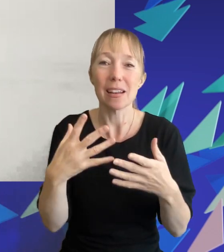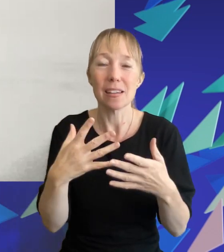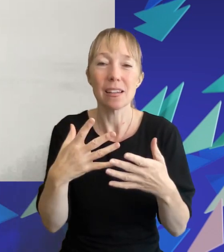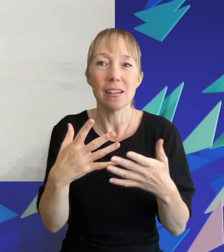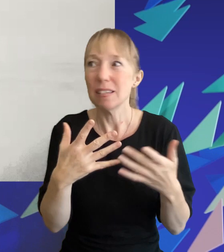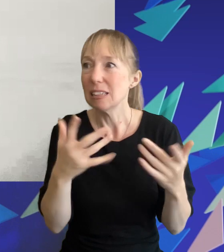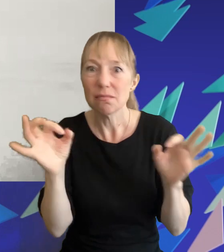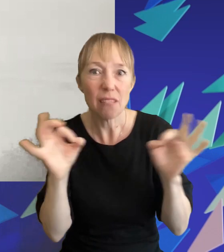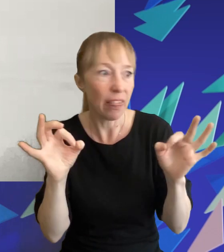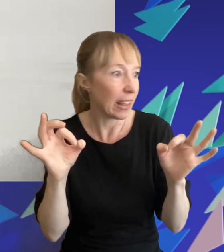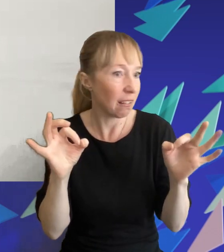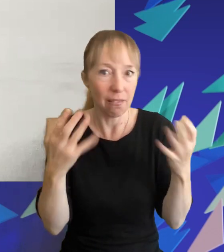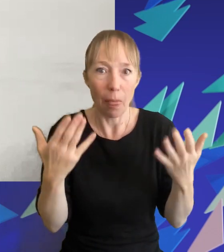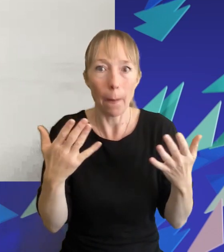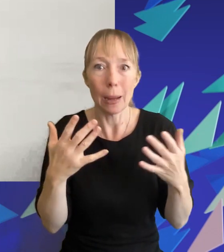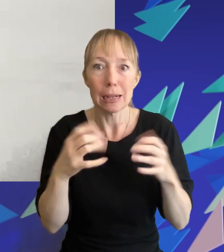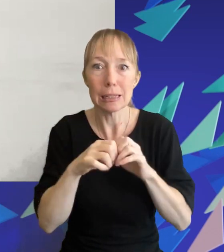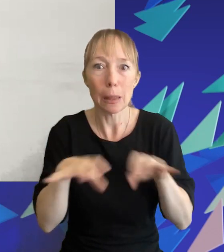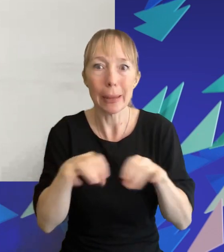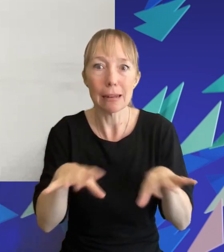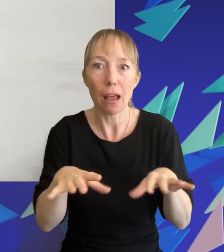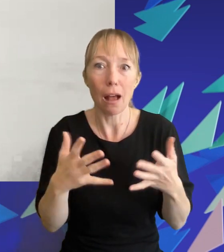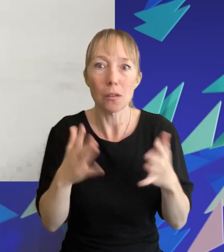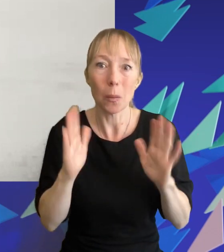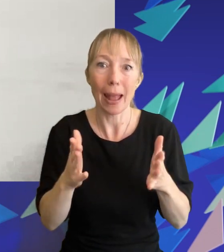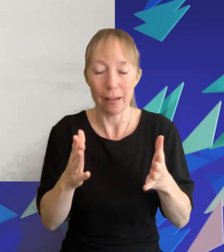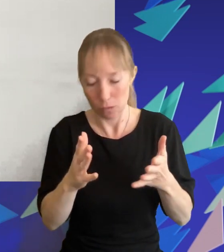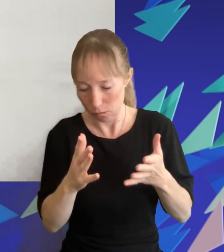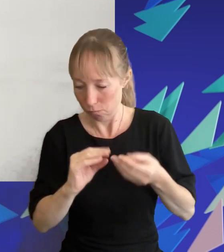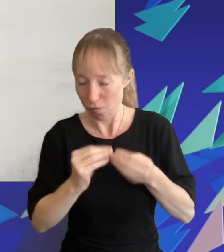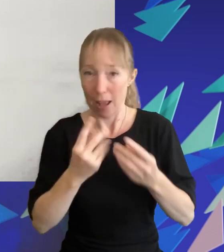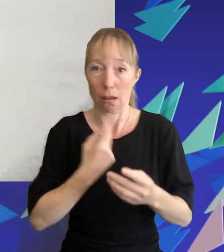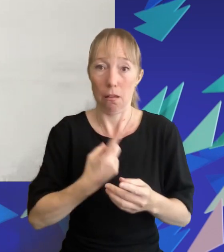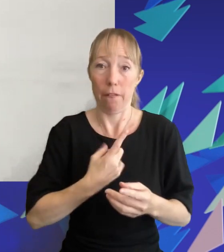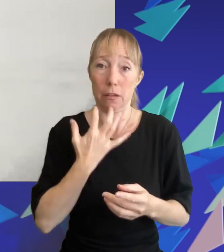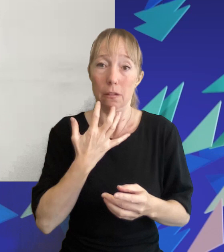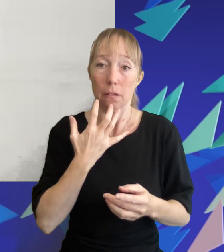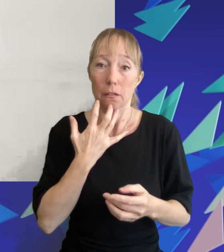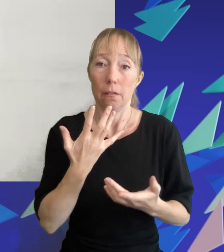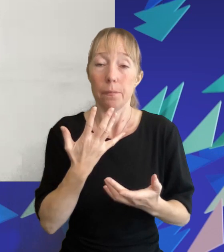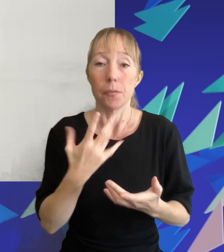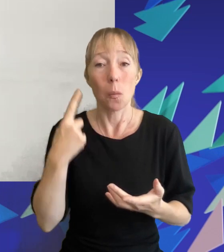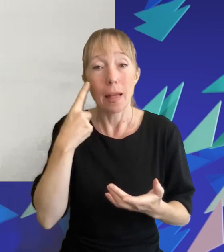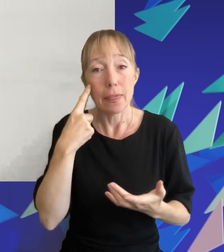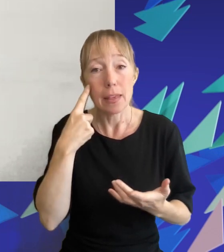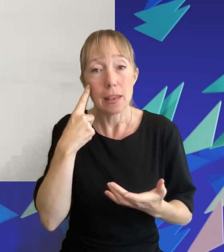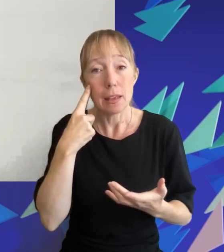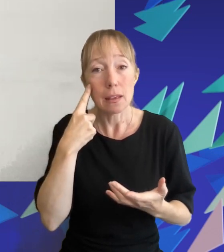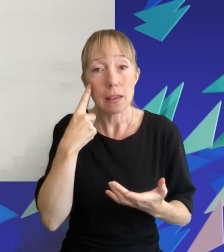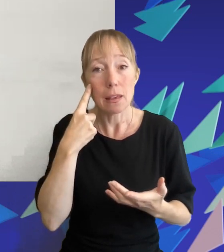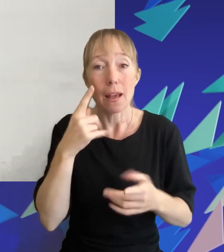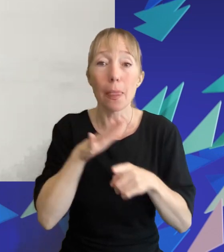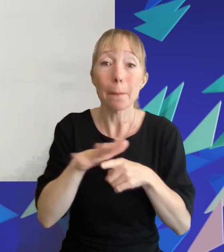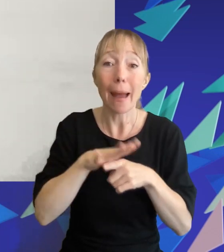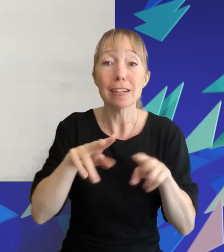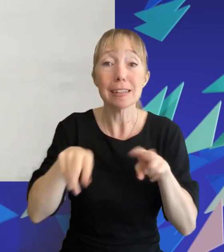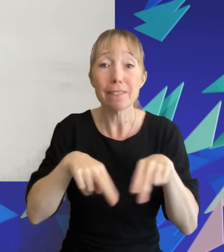have anything in the media for us now so we just have to create it ourselves so um i i think that actually the parody